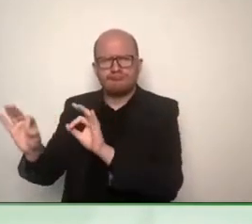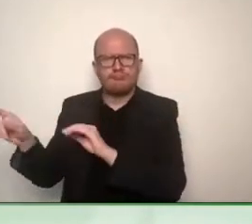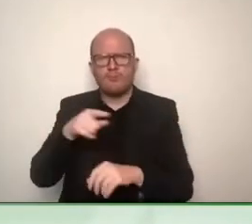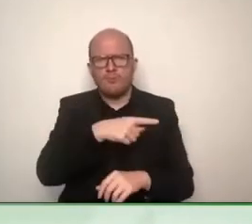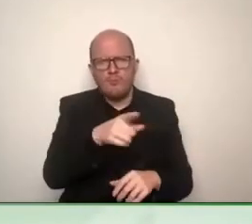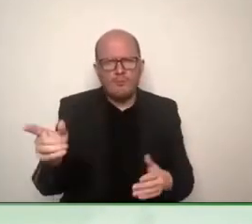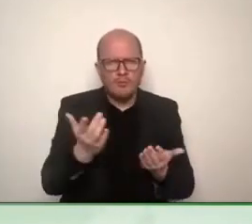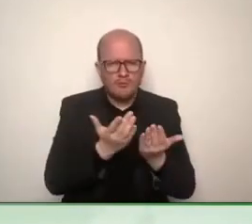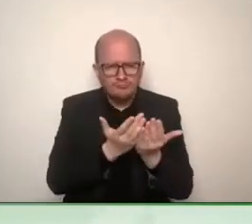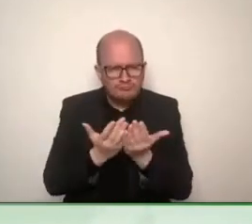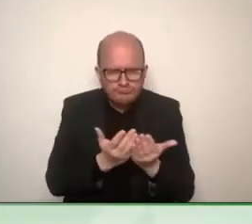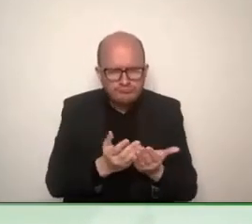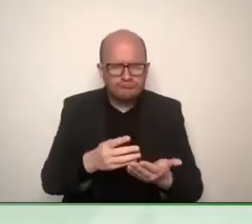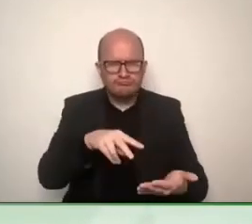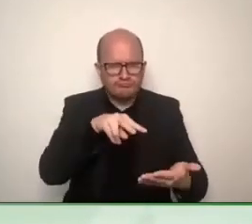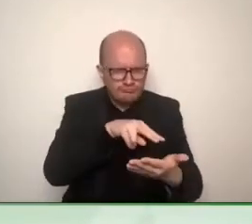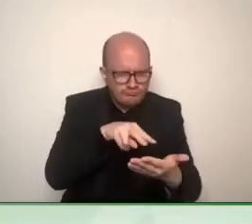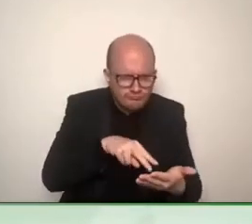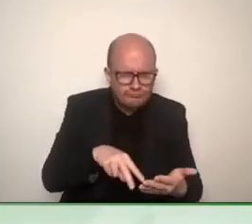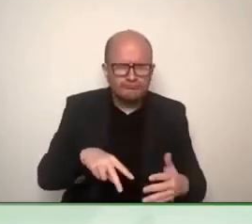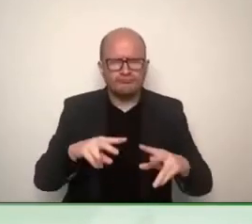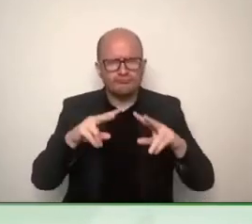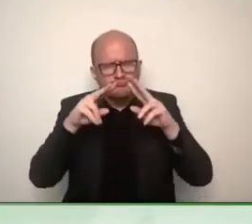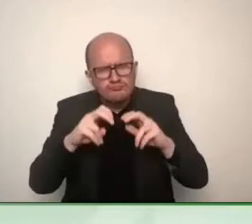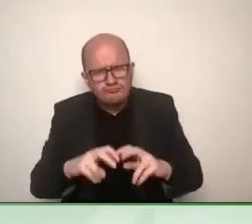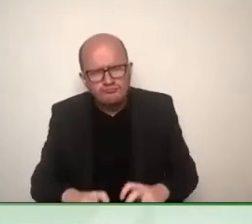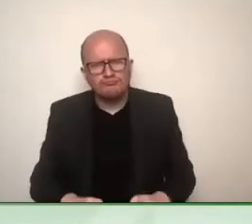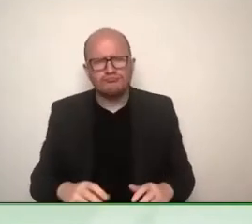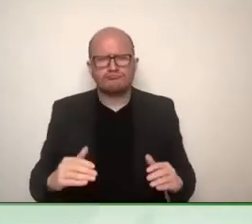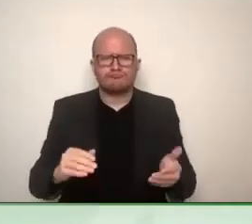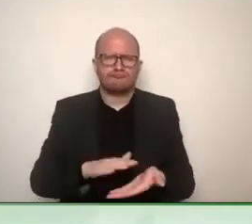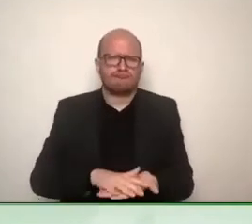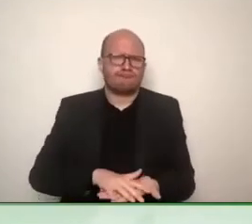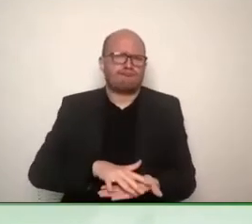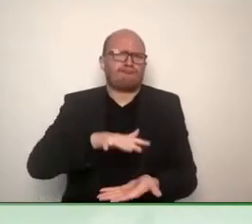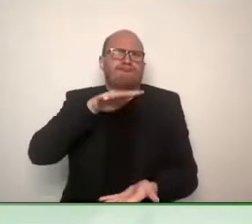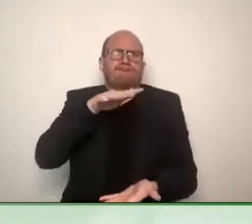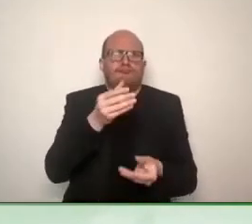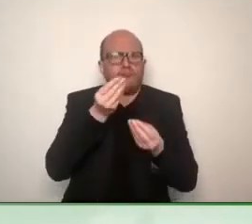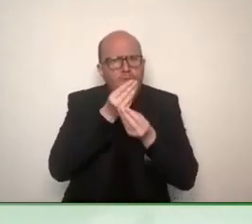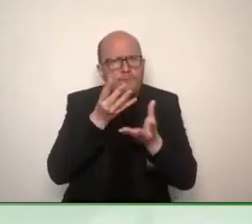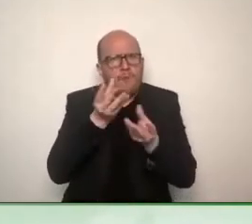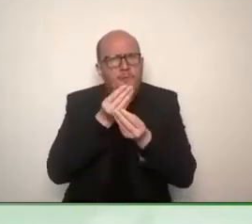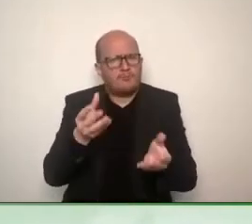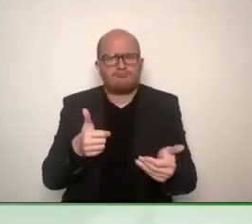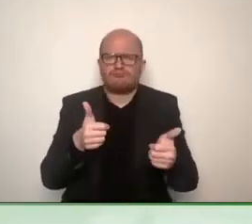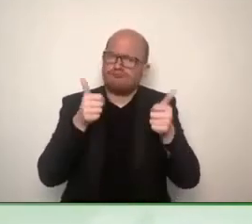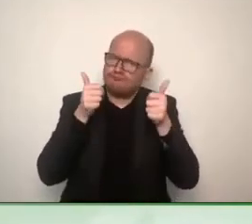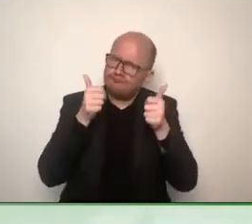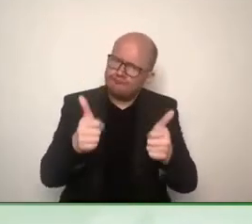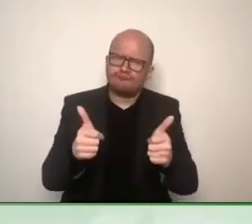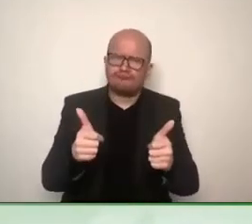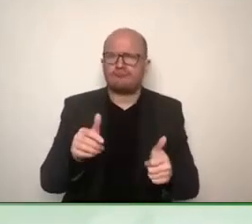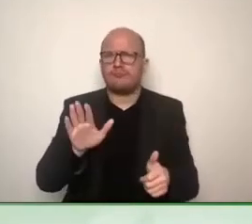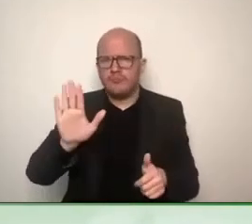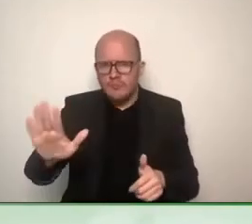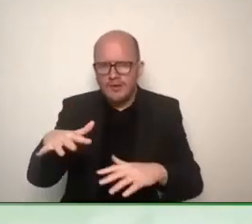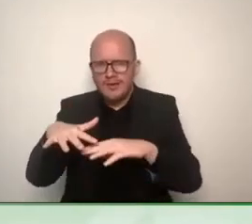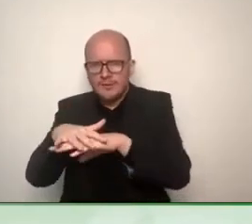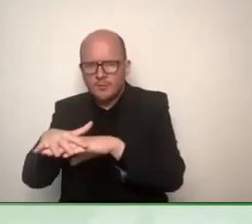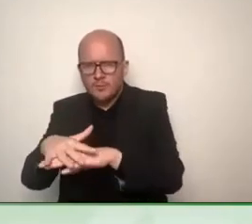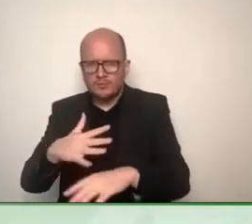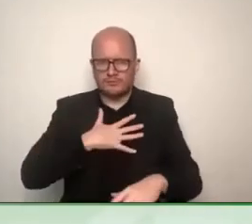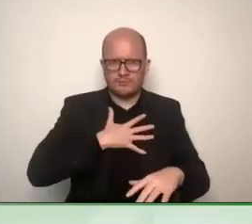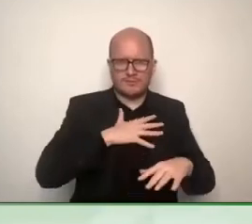could, I think, look for using those networks mutually. Yeah. And I don't know how that